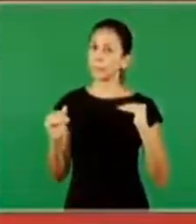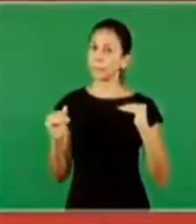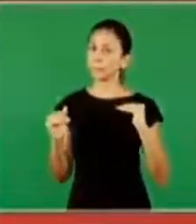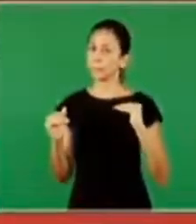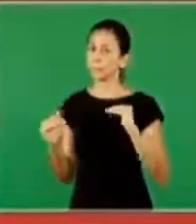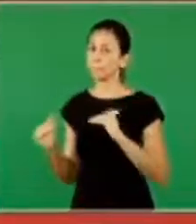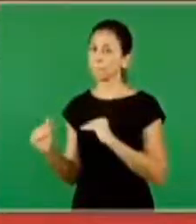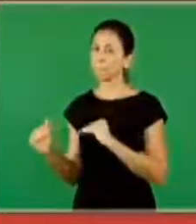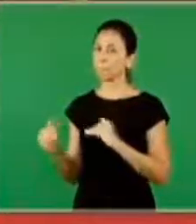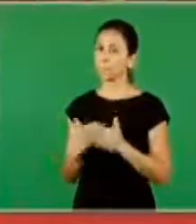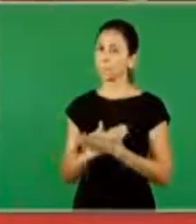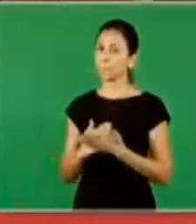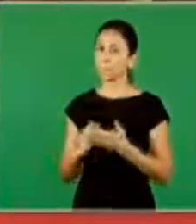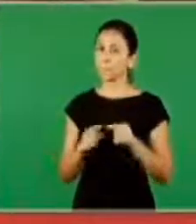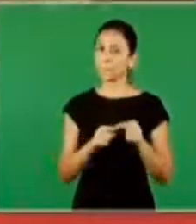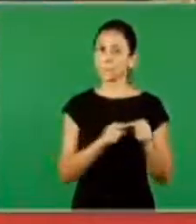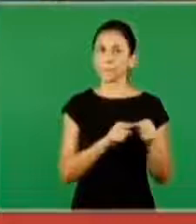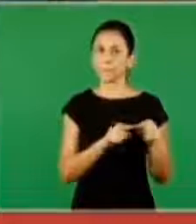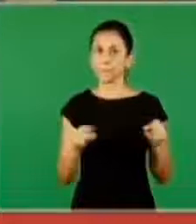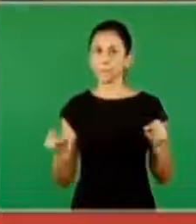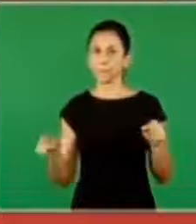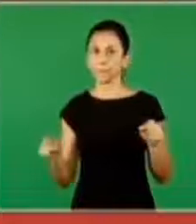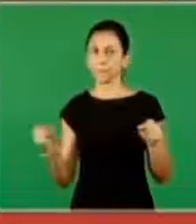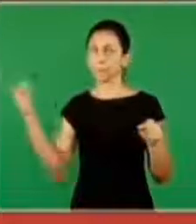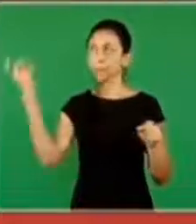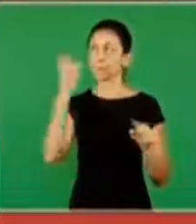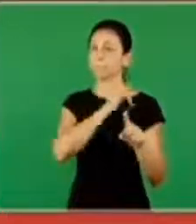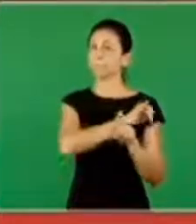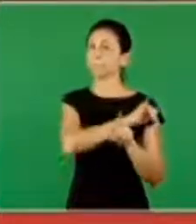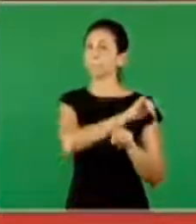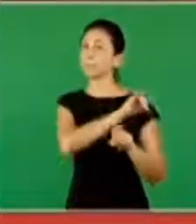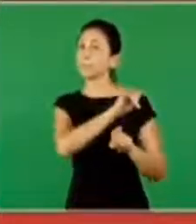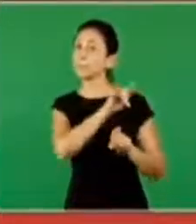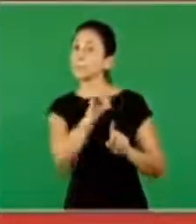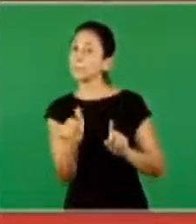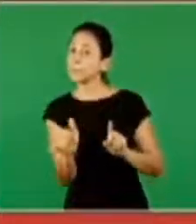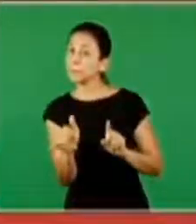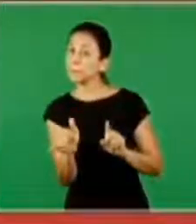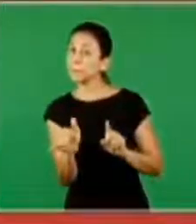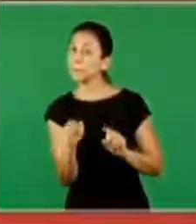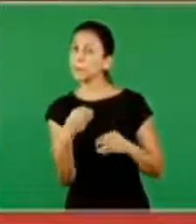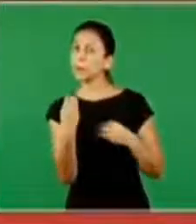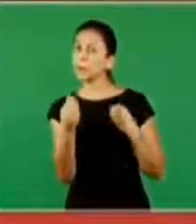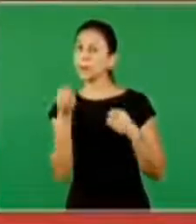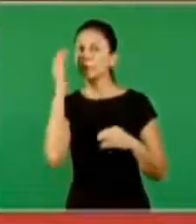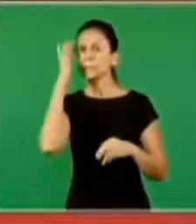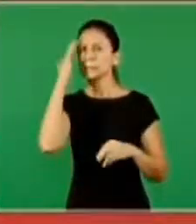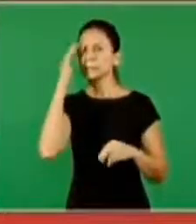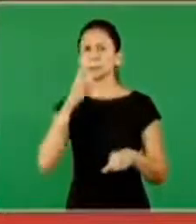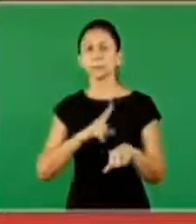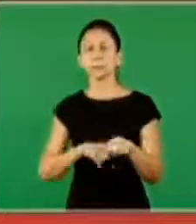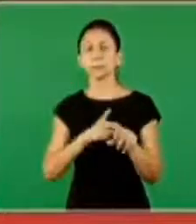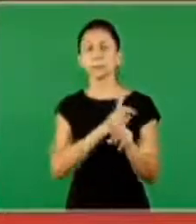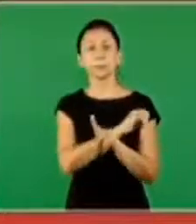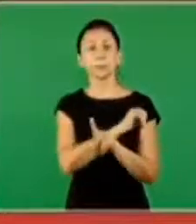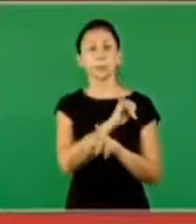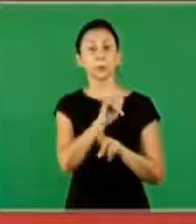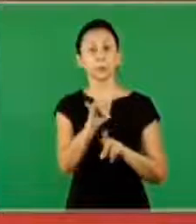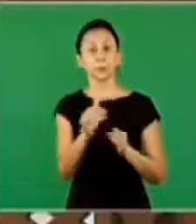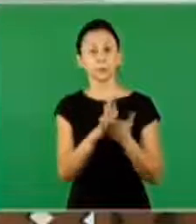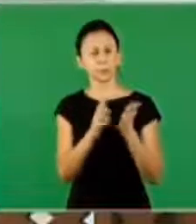church in the prophetic time which is in the word that only can only understand